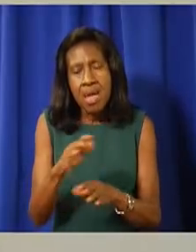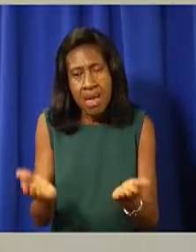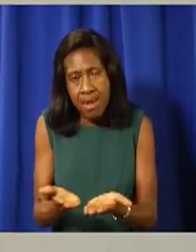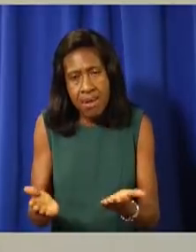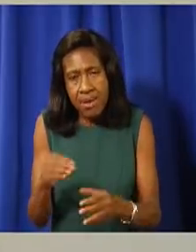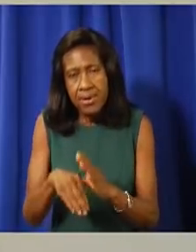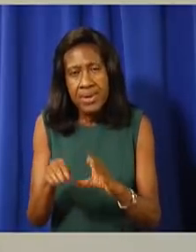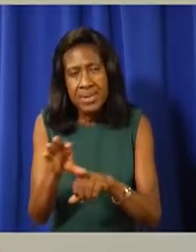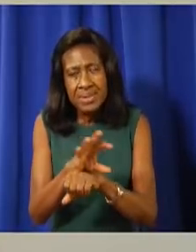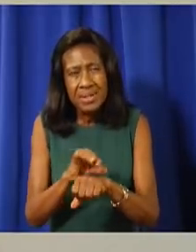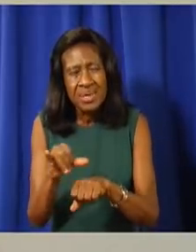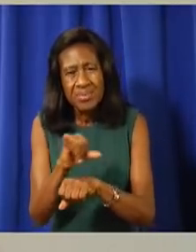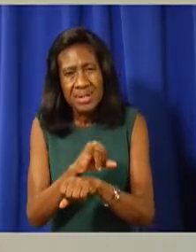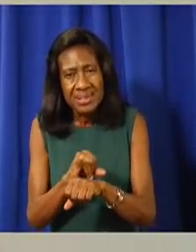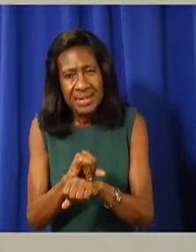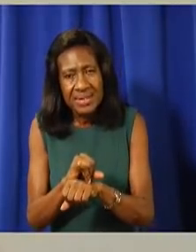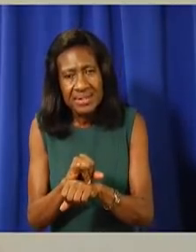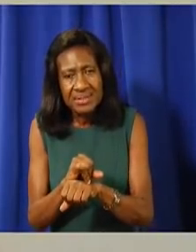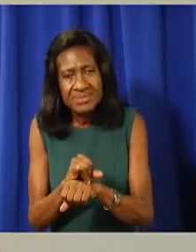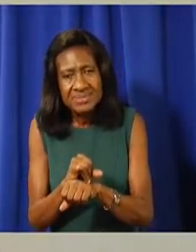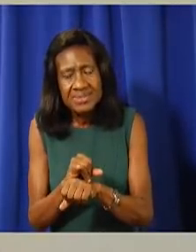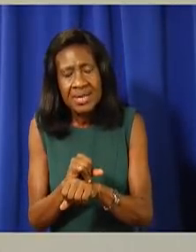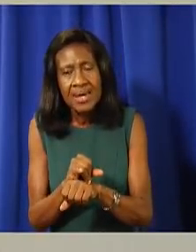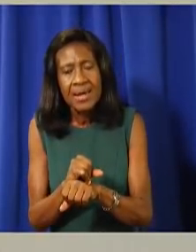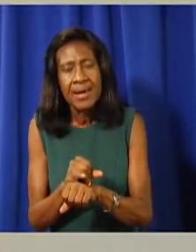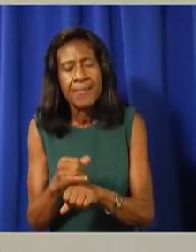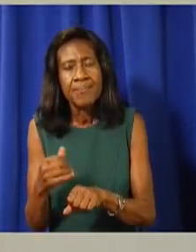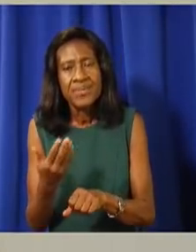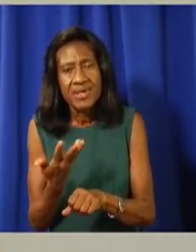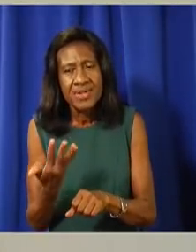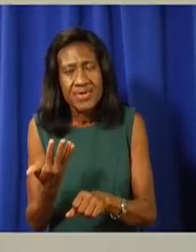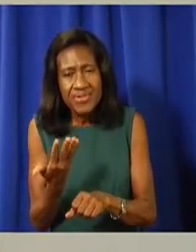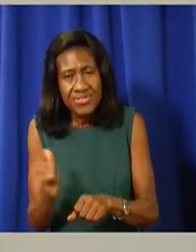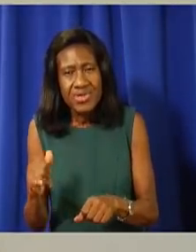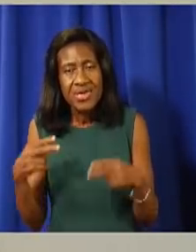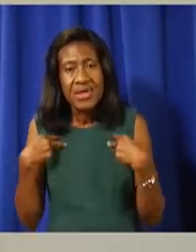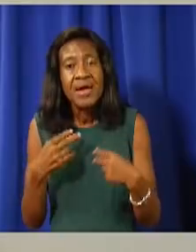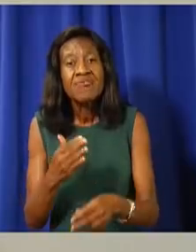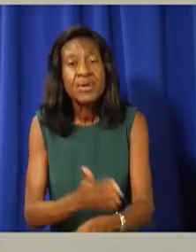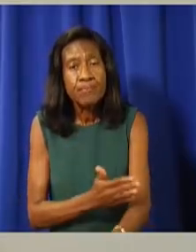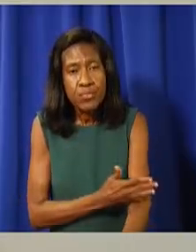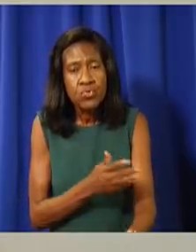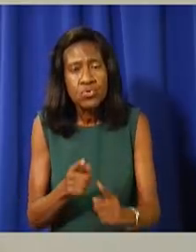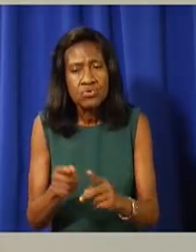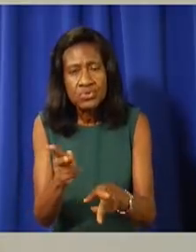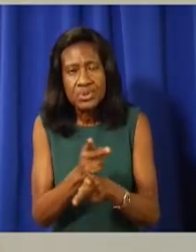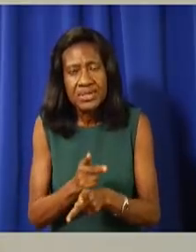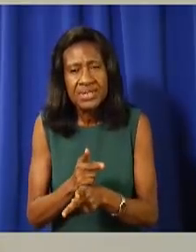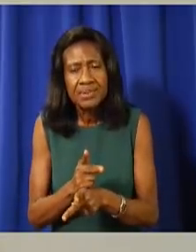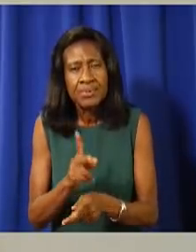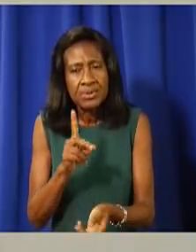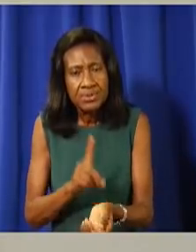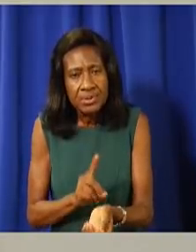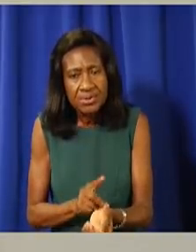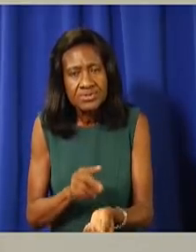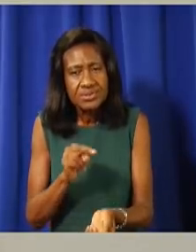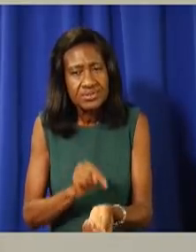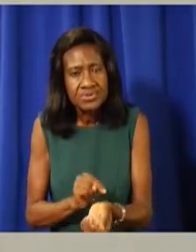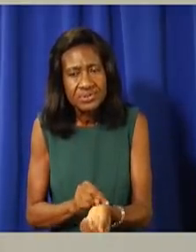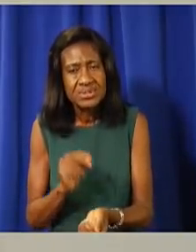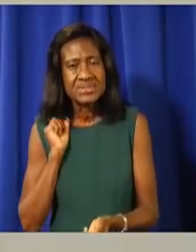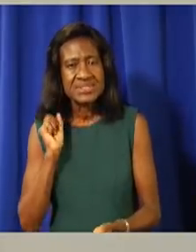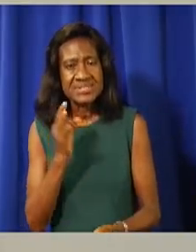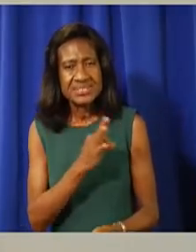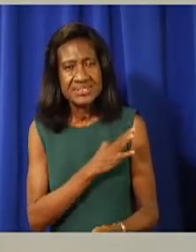been improved in many areas to keep patients, doctors, nurses, staff, and visitors safe